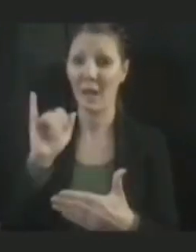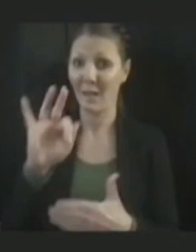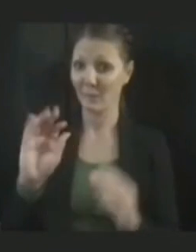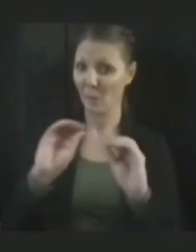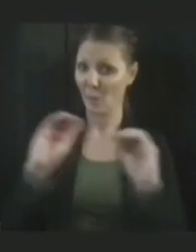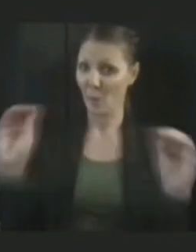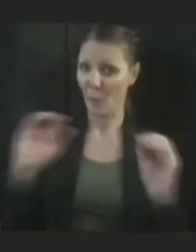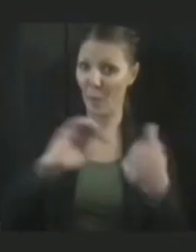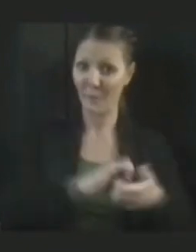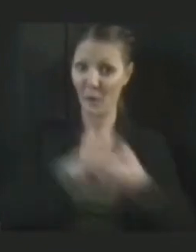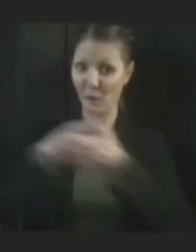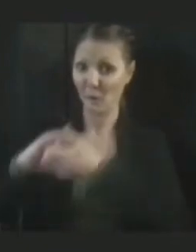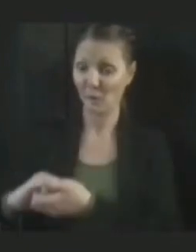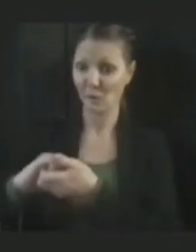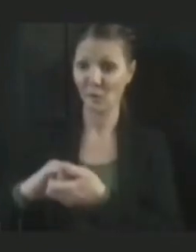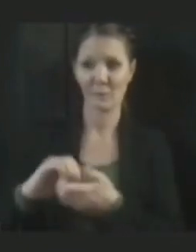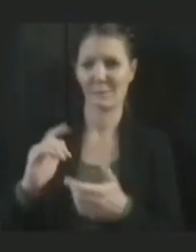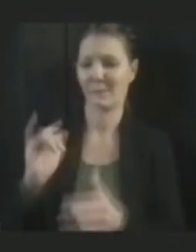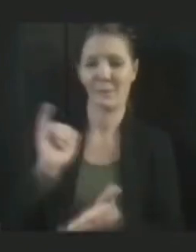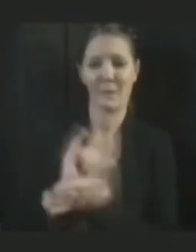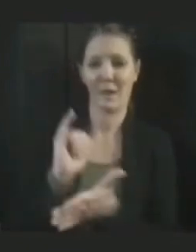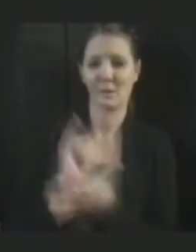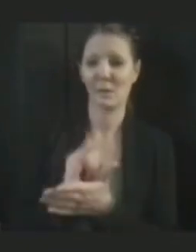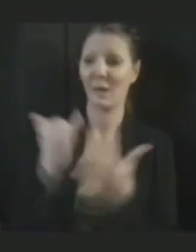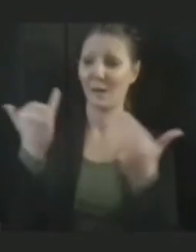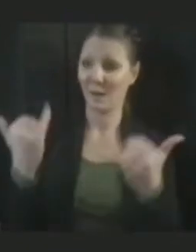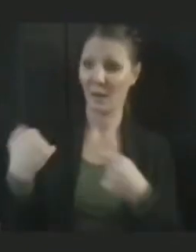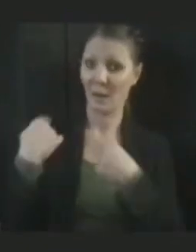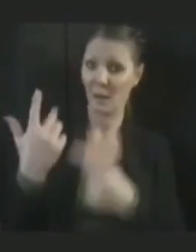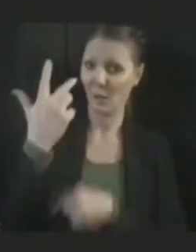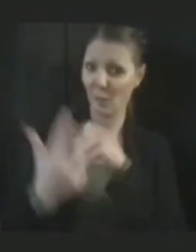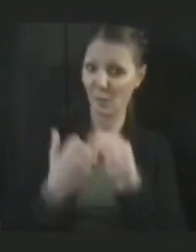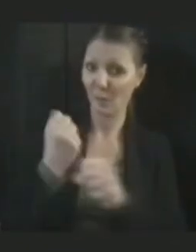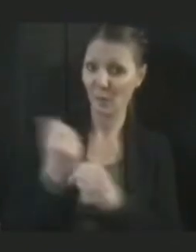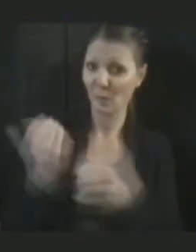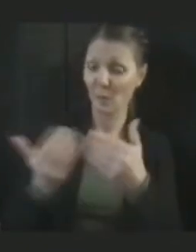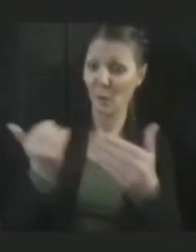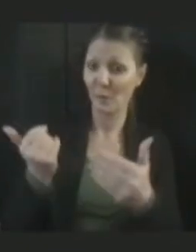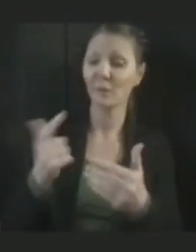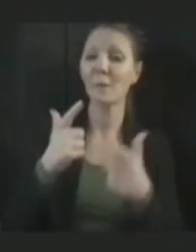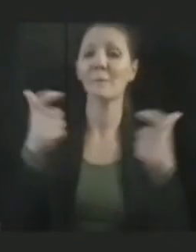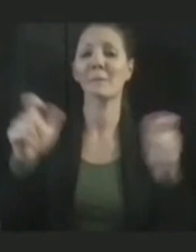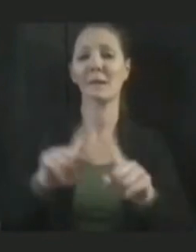side with you now over, you know, close to three years has made a big difference. Take care, everybody.